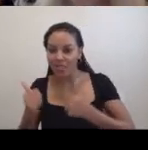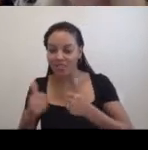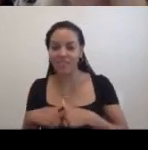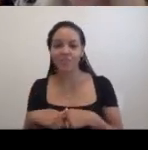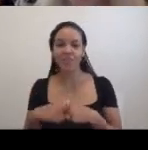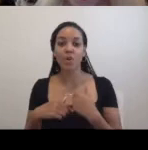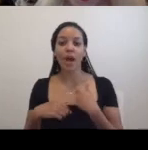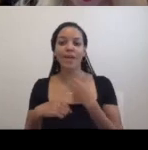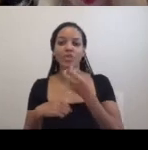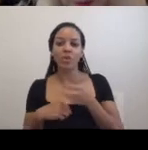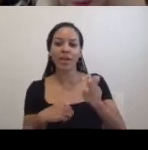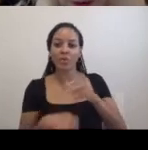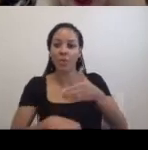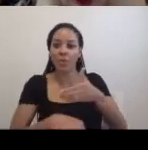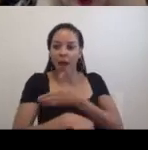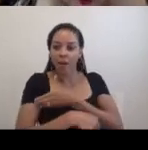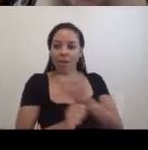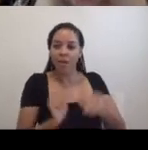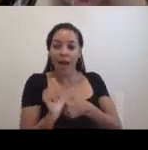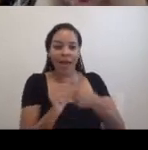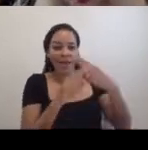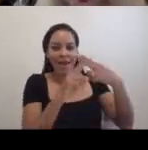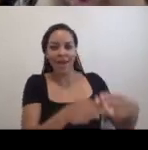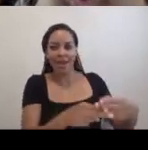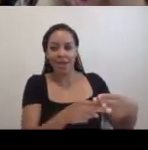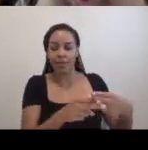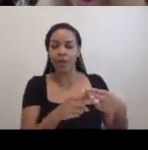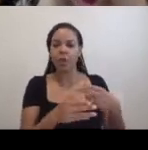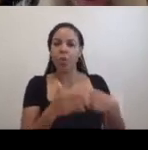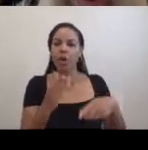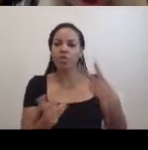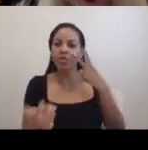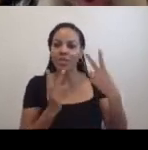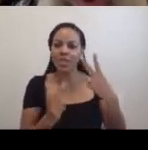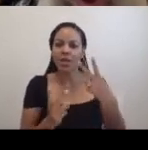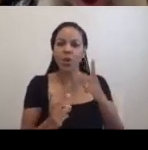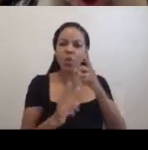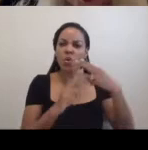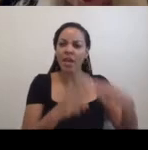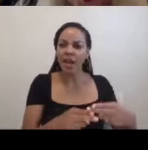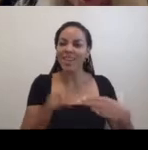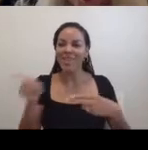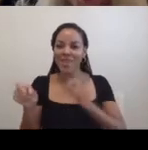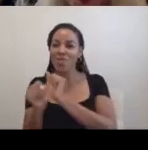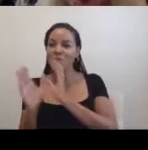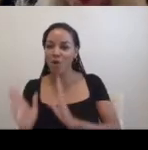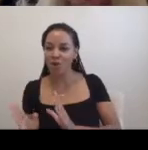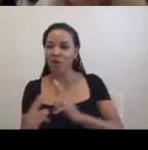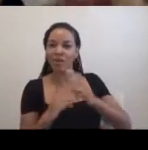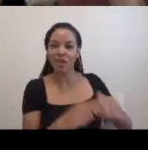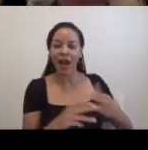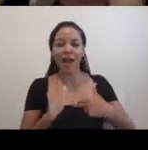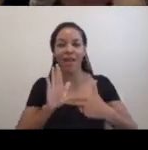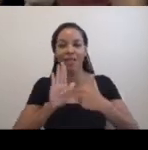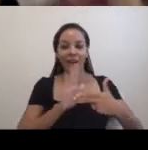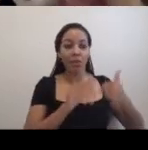of naming what you see to the worker. I labeled each photo as they directed.